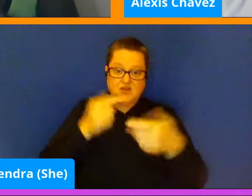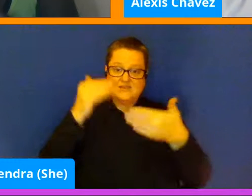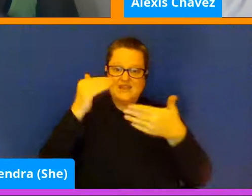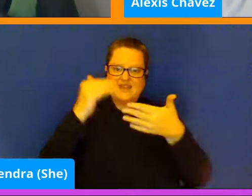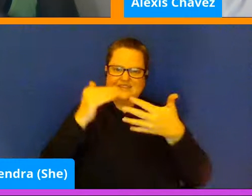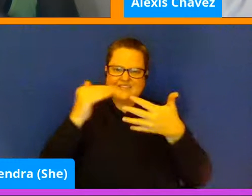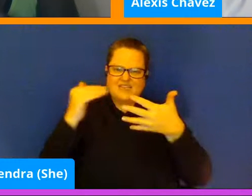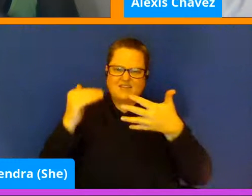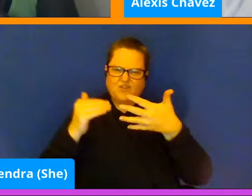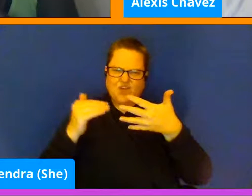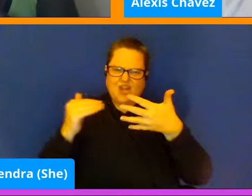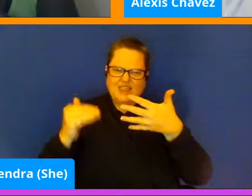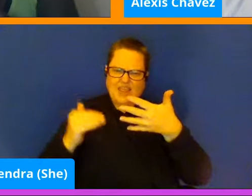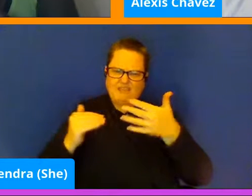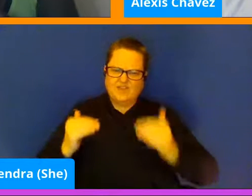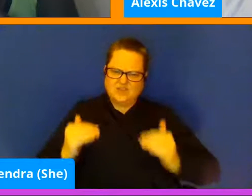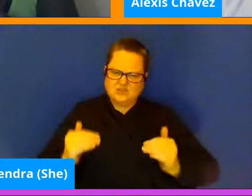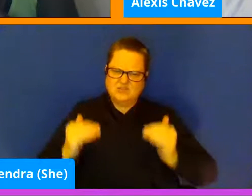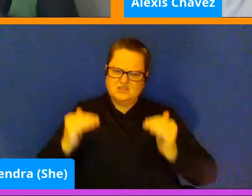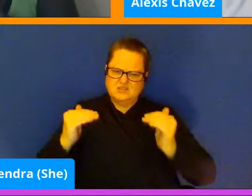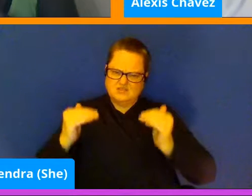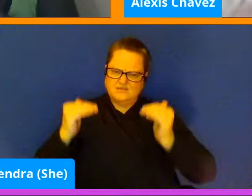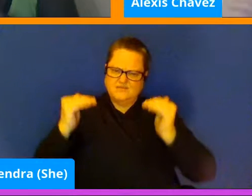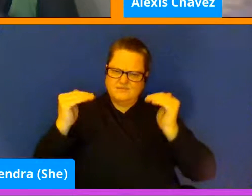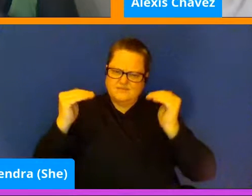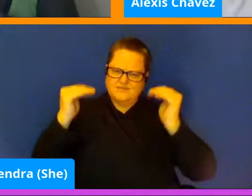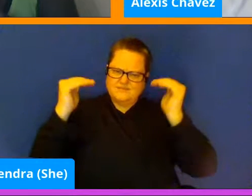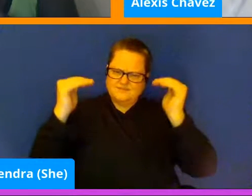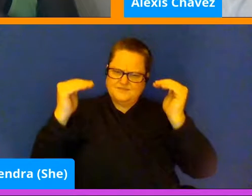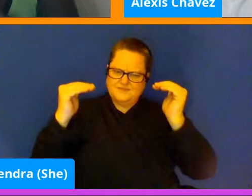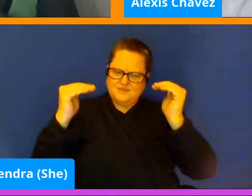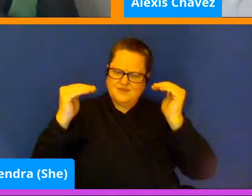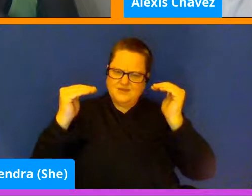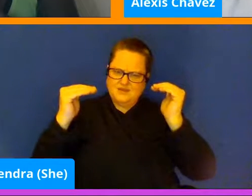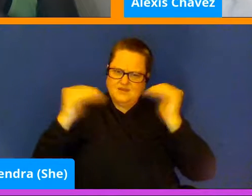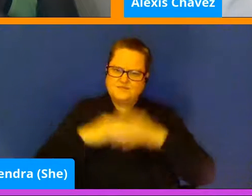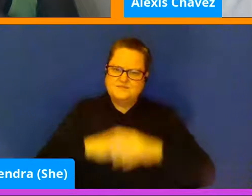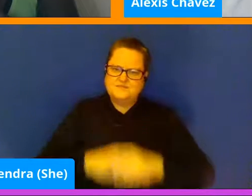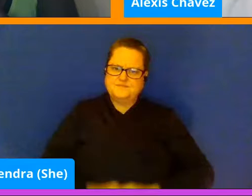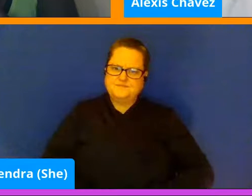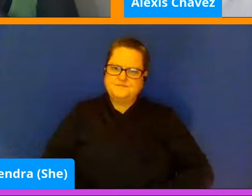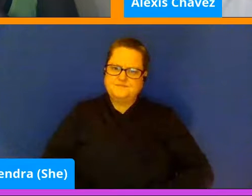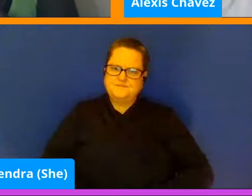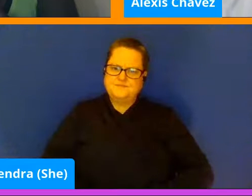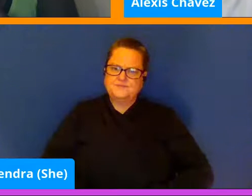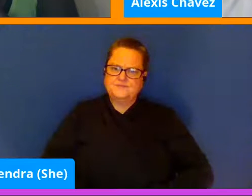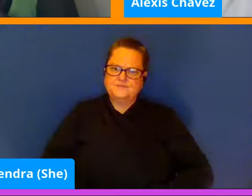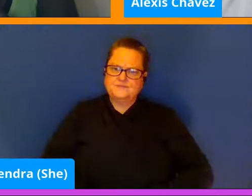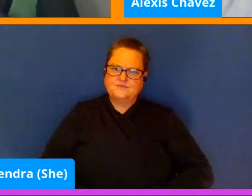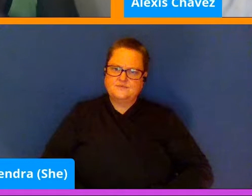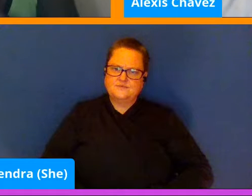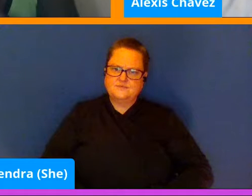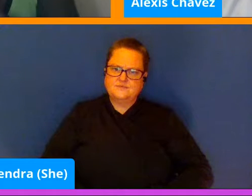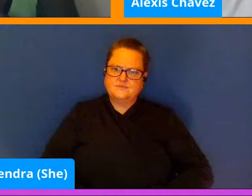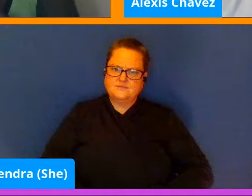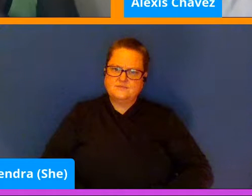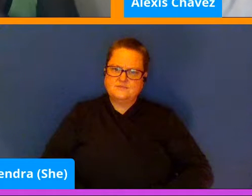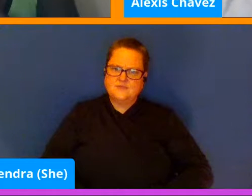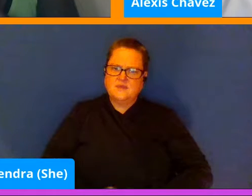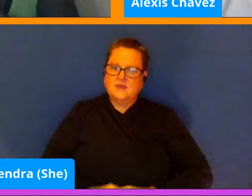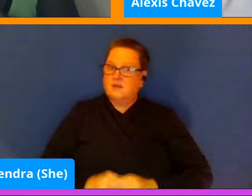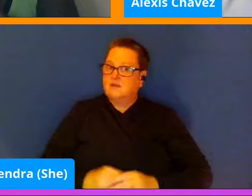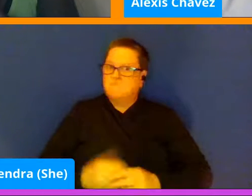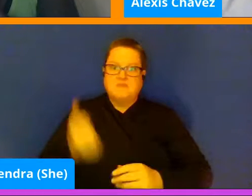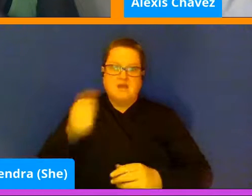And so realistically, anything that you need to do to help you get